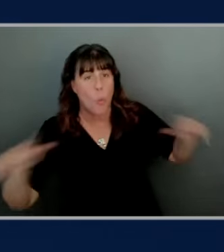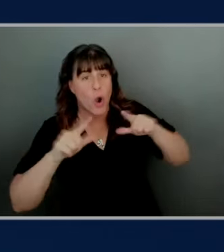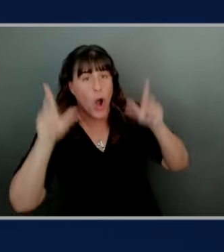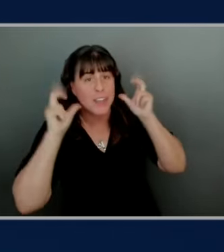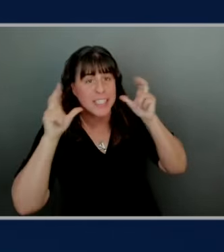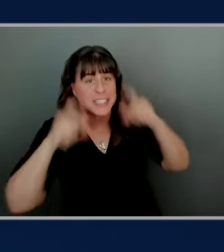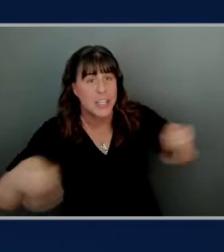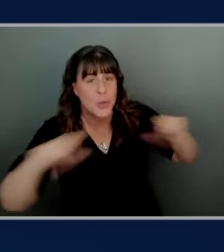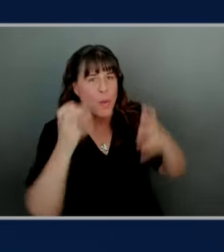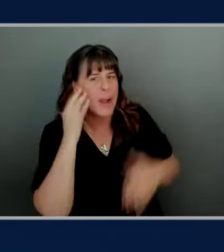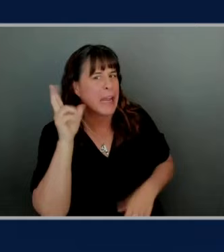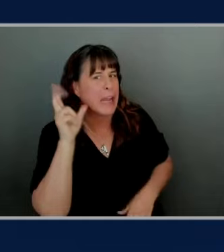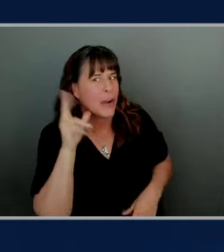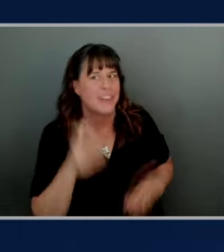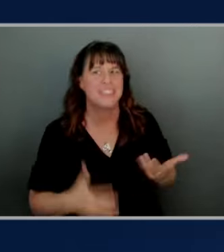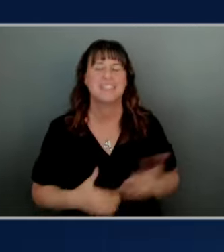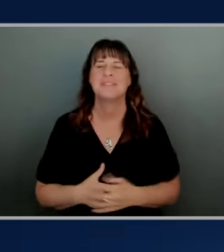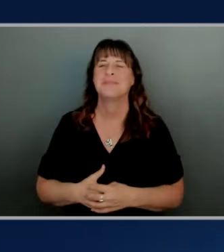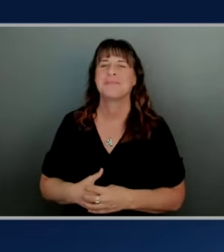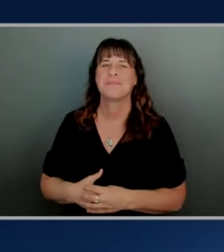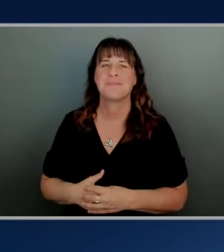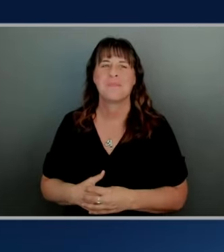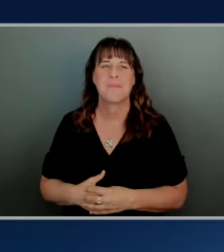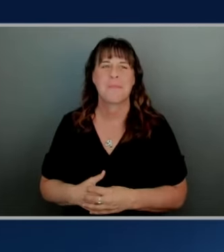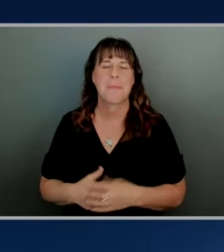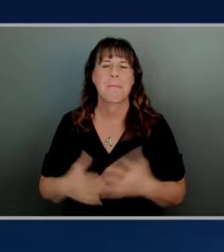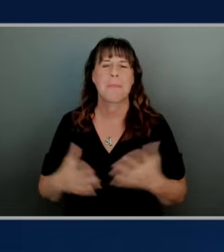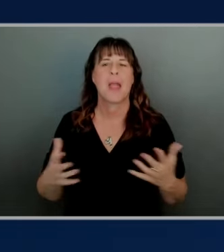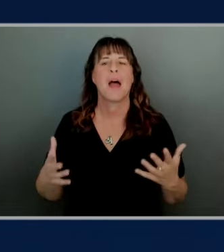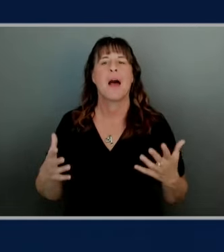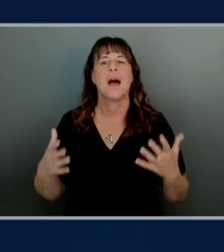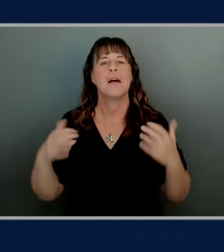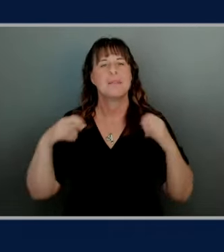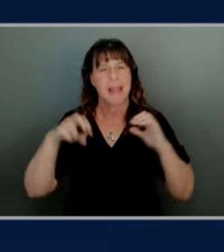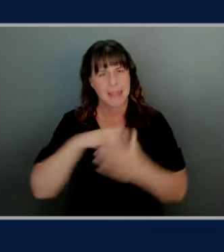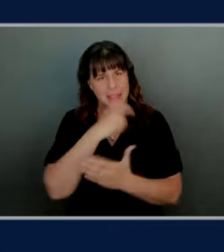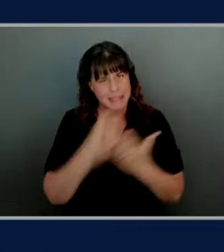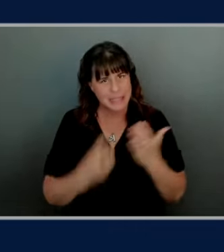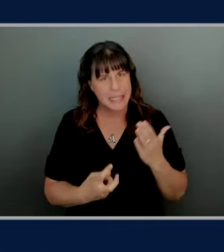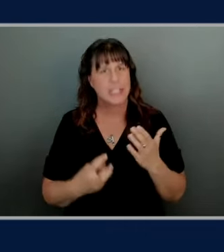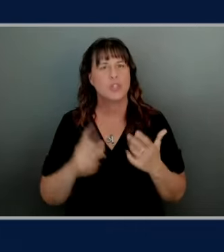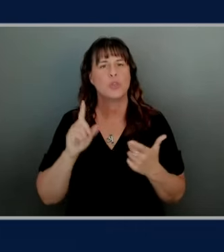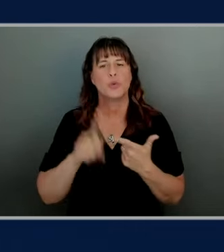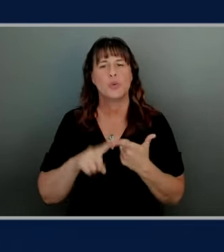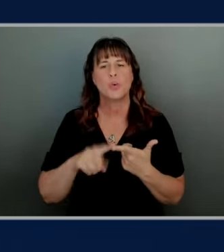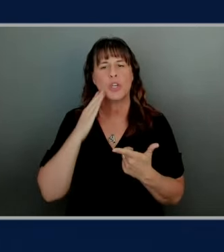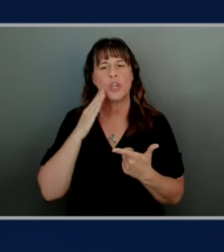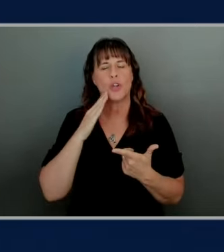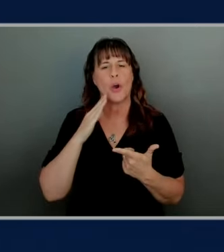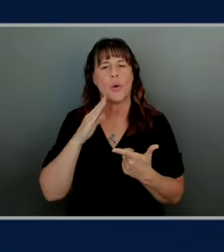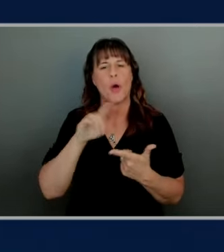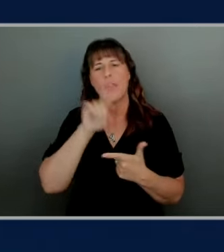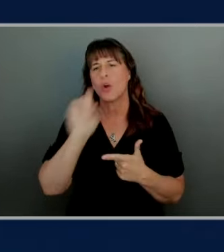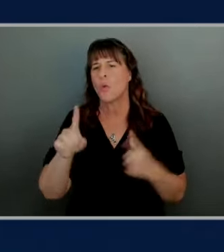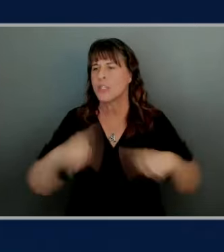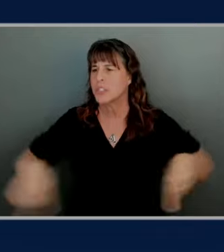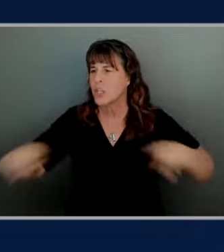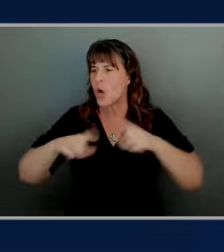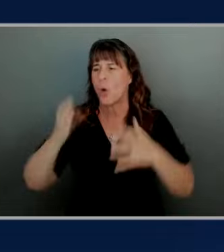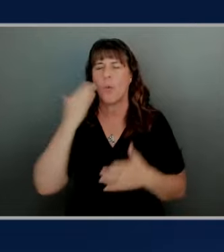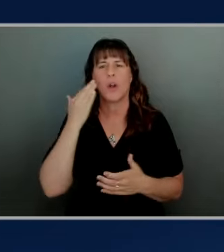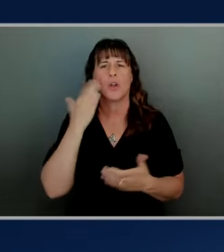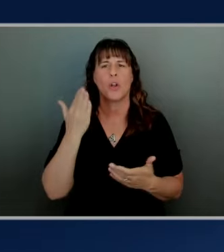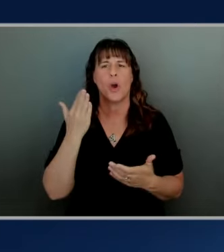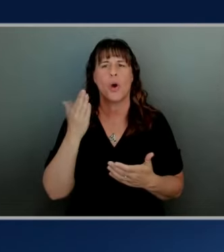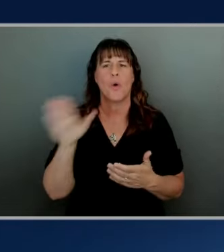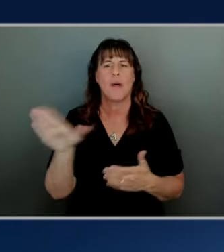so let's get into you know at the question that everyone is asking of their